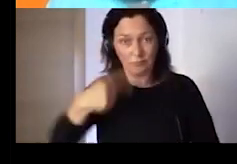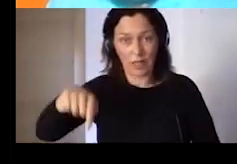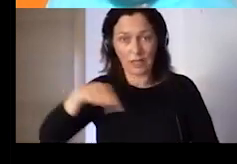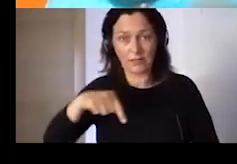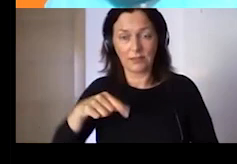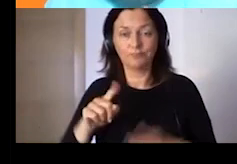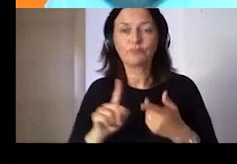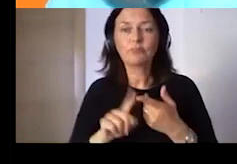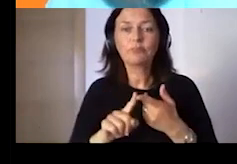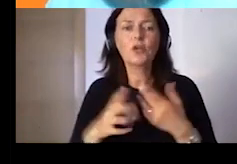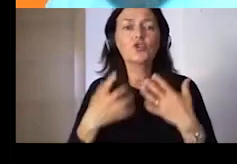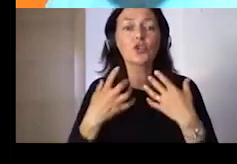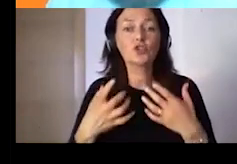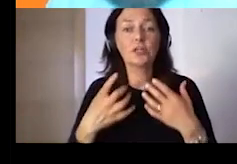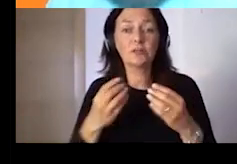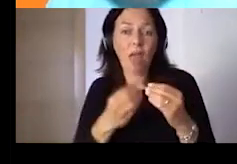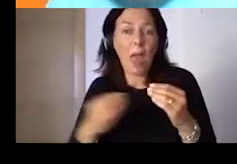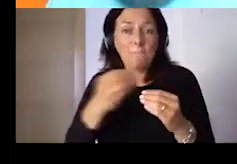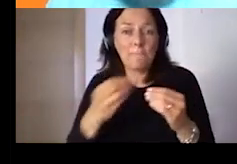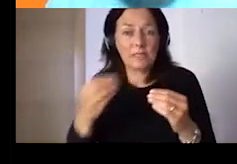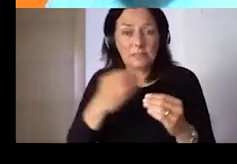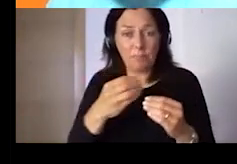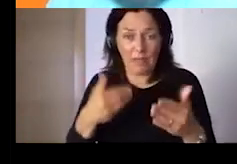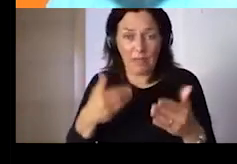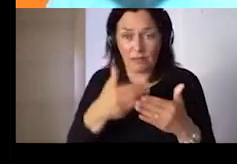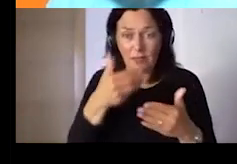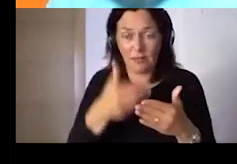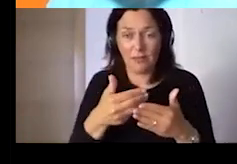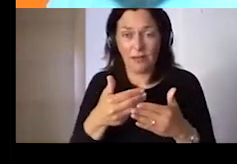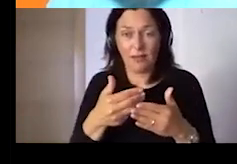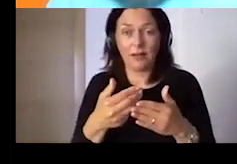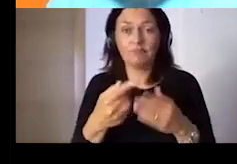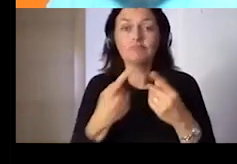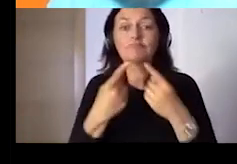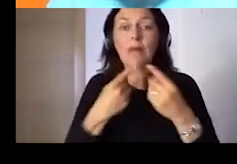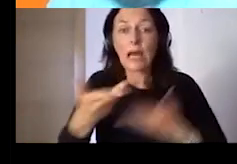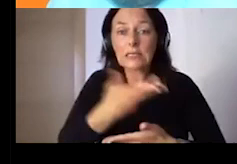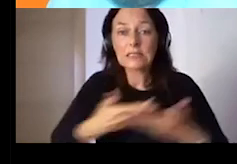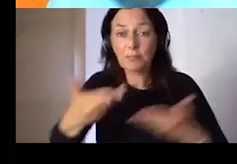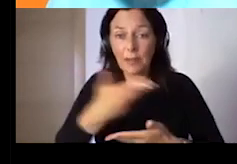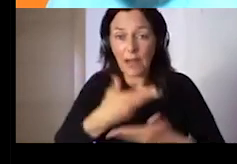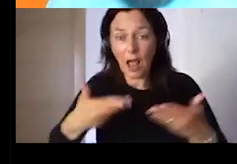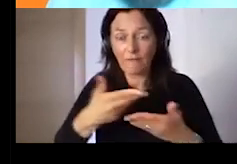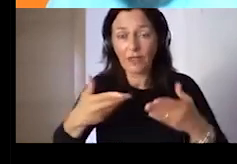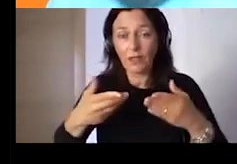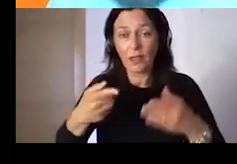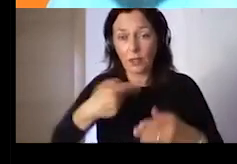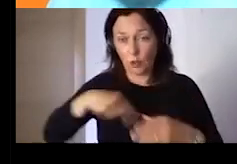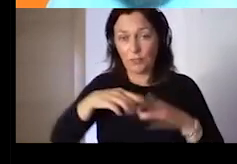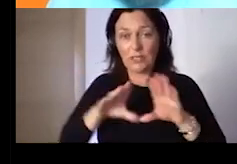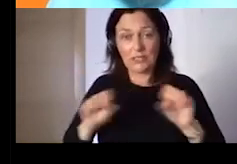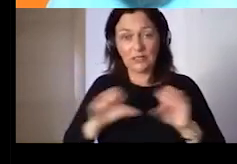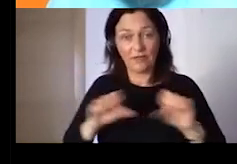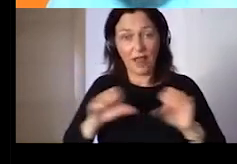daily on these topics, these many topics, I invite you to join us. There are, at the